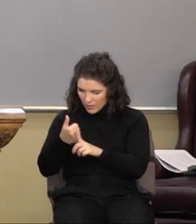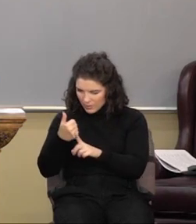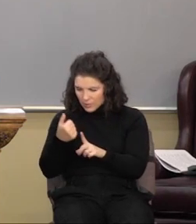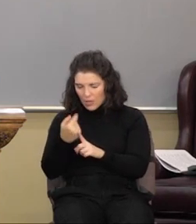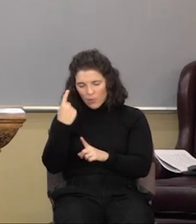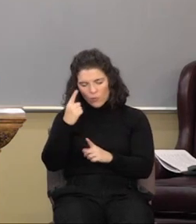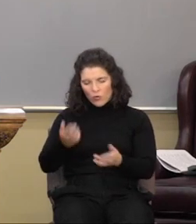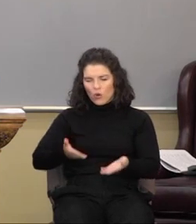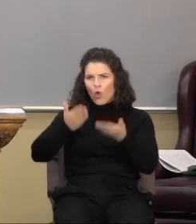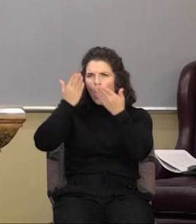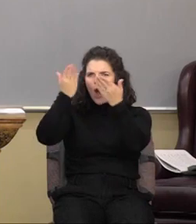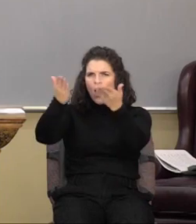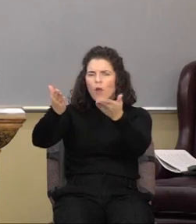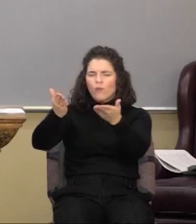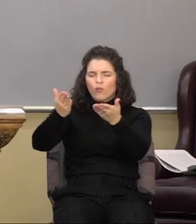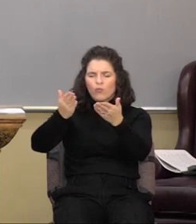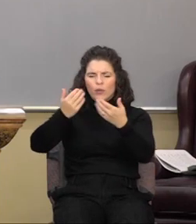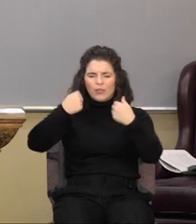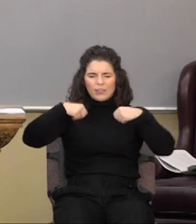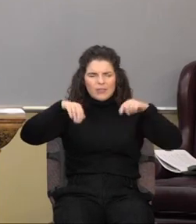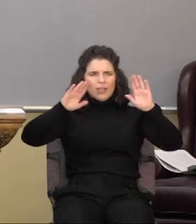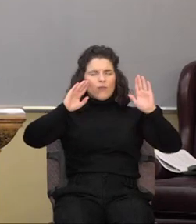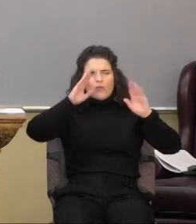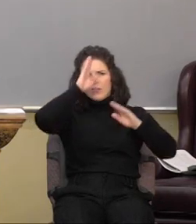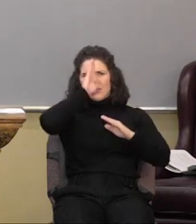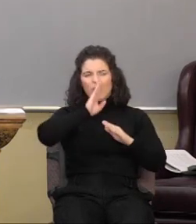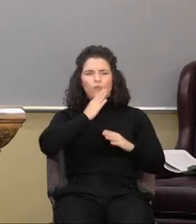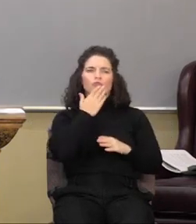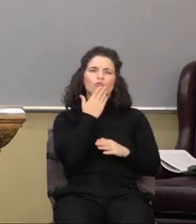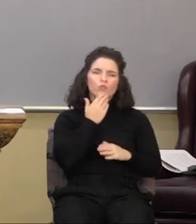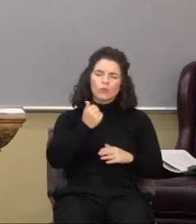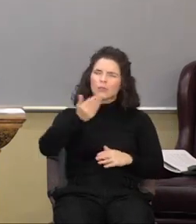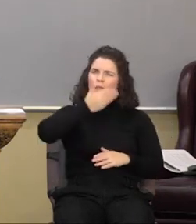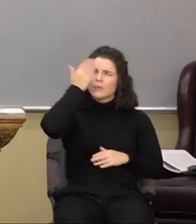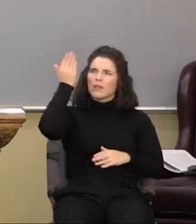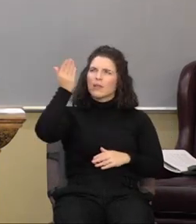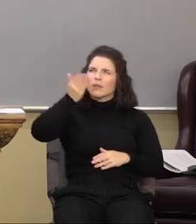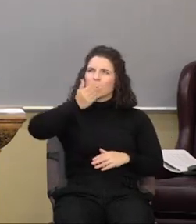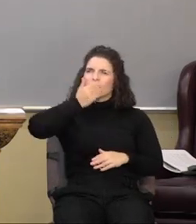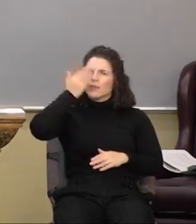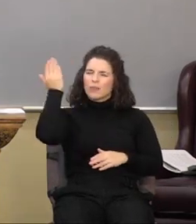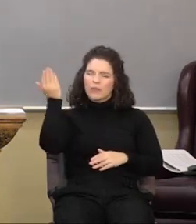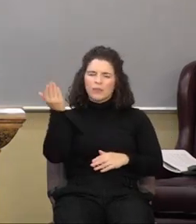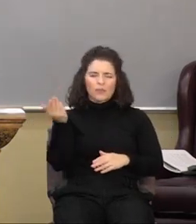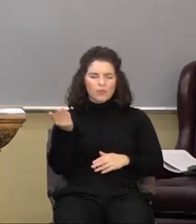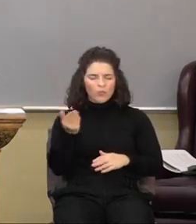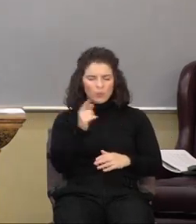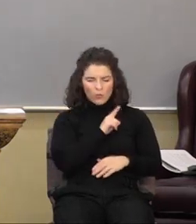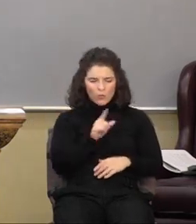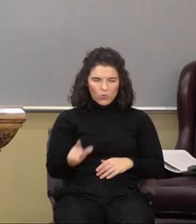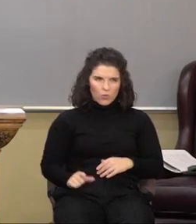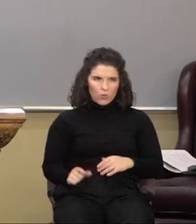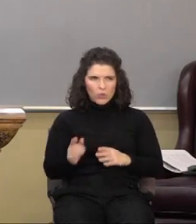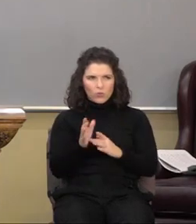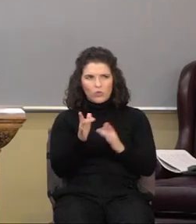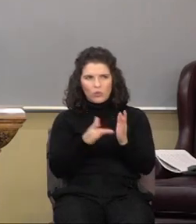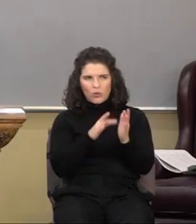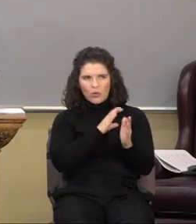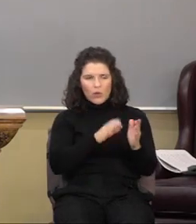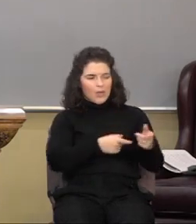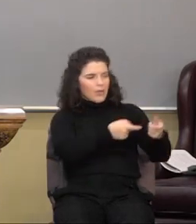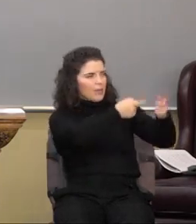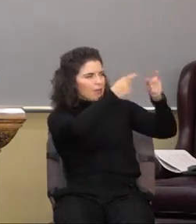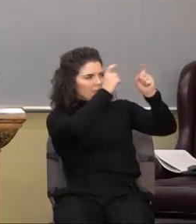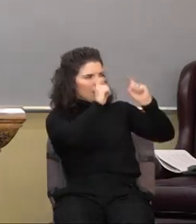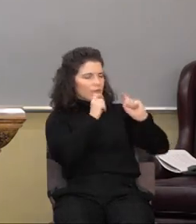for an offering and a sacrifice to God for a sweet smelling savor. Remember, what God, what the Lord Jesus Christ did is he literally gifted himself.